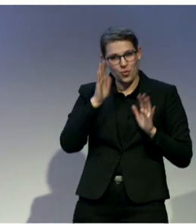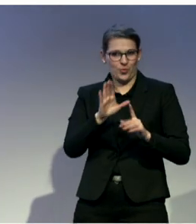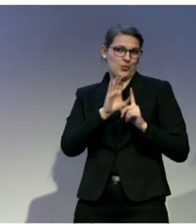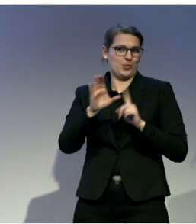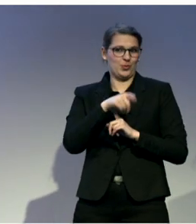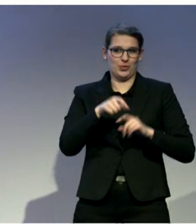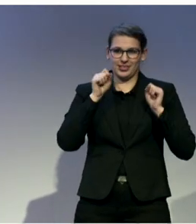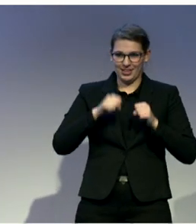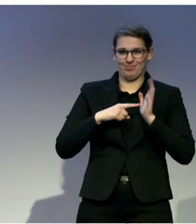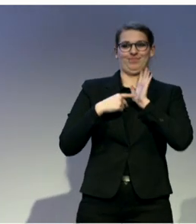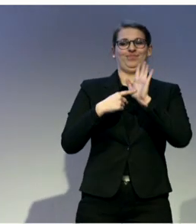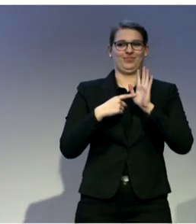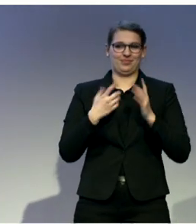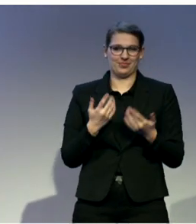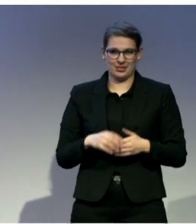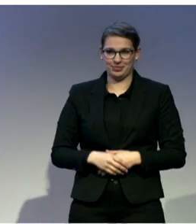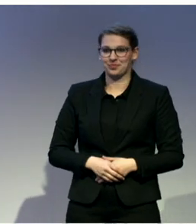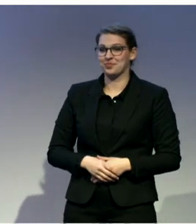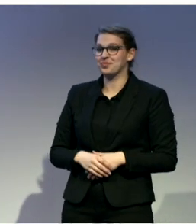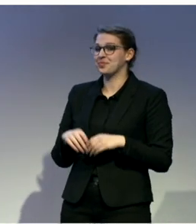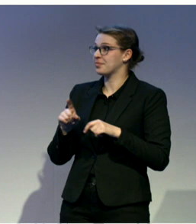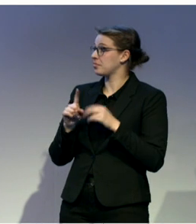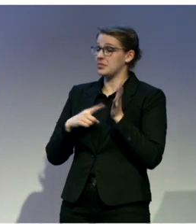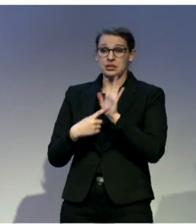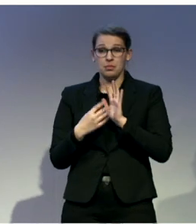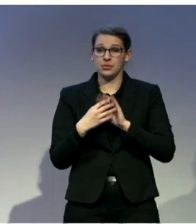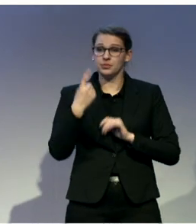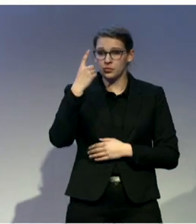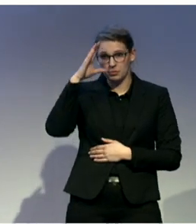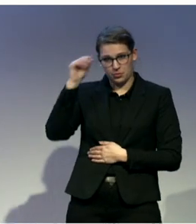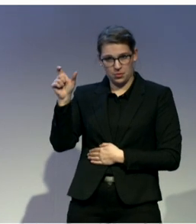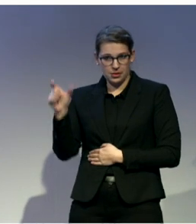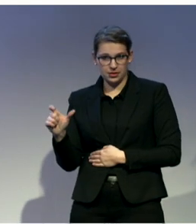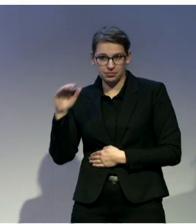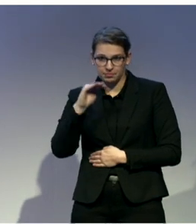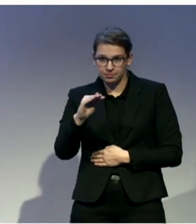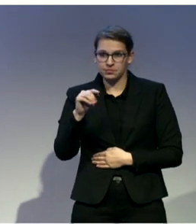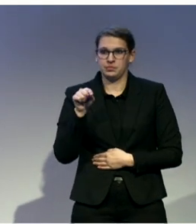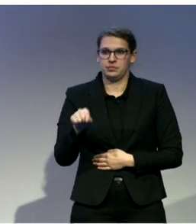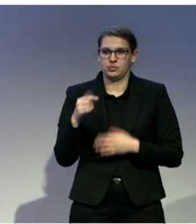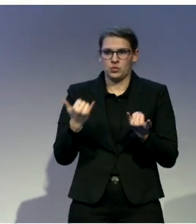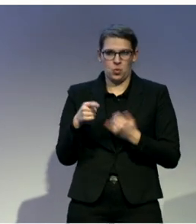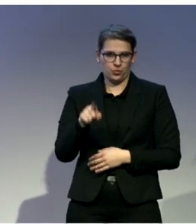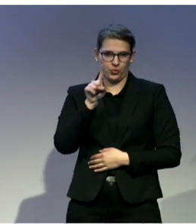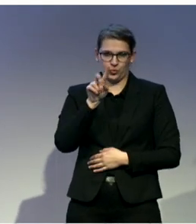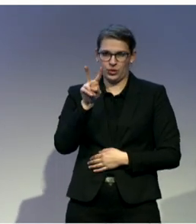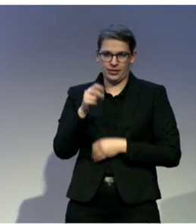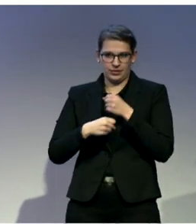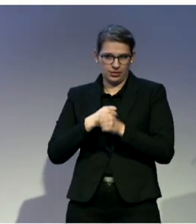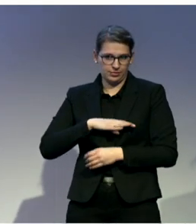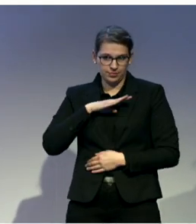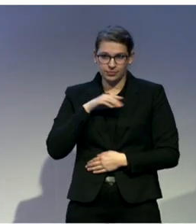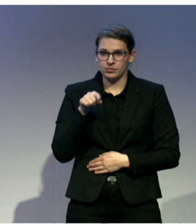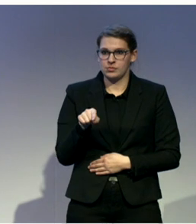And do you remember the boy who was mentioned in the quote before? He's now 12 years old. His mother and other